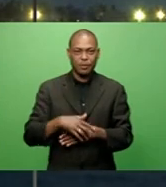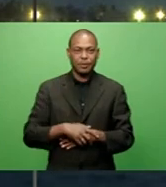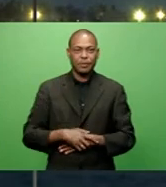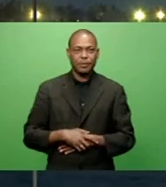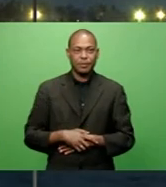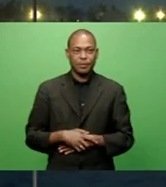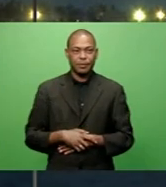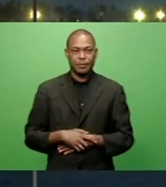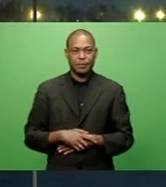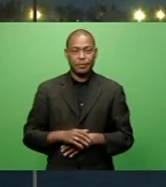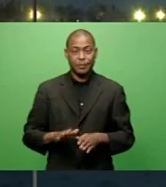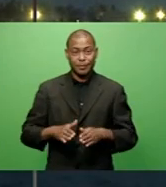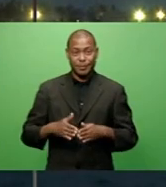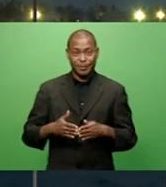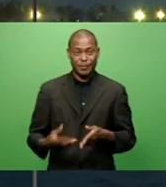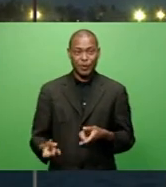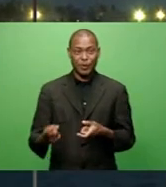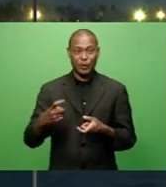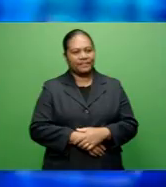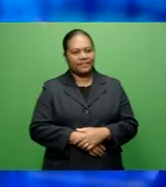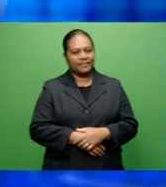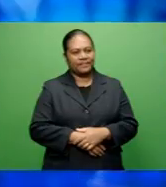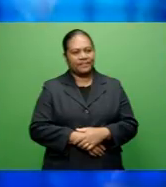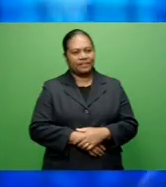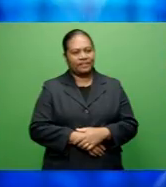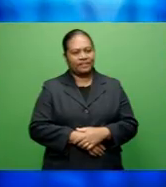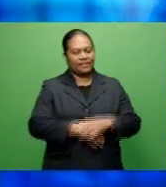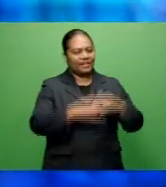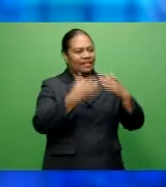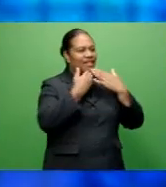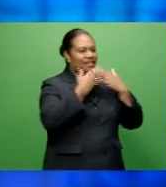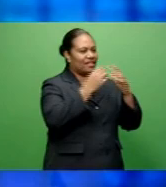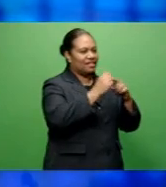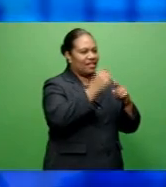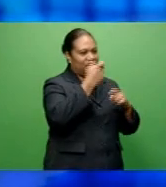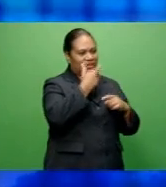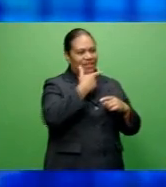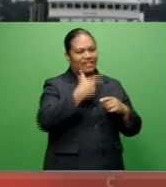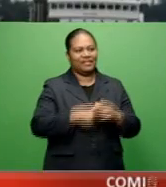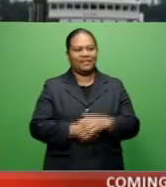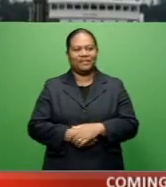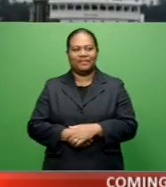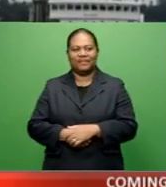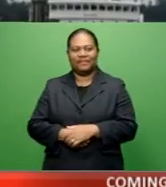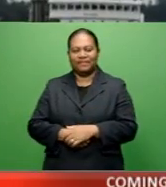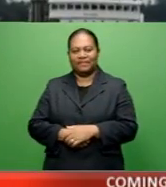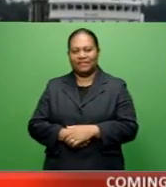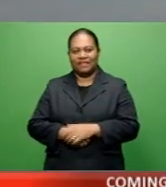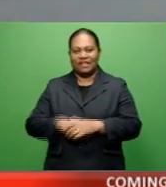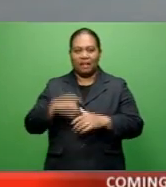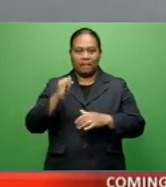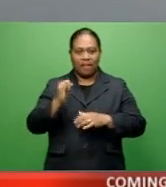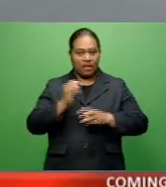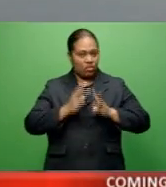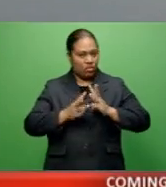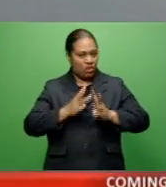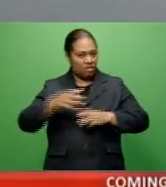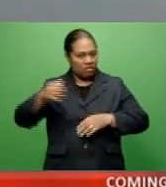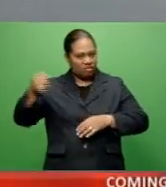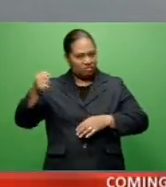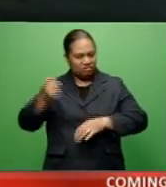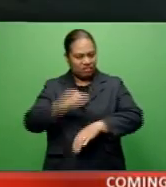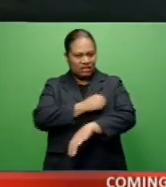And time now to join Ritika with tonight's business. Thanks, Edwin, coming up. Bad weather, whole sea travel